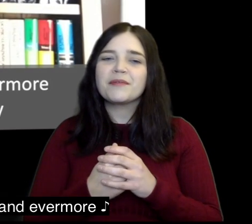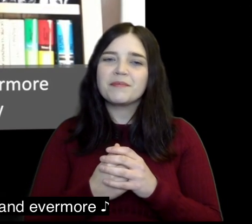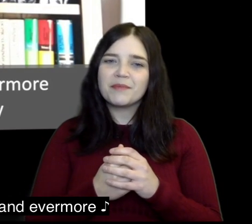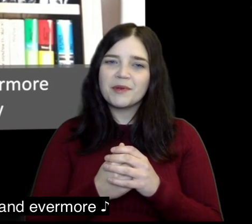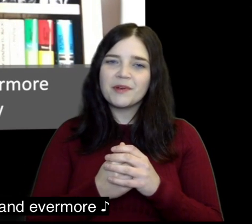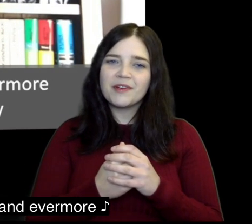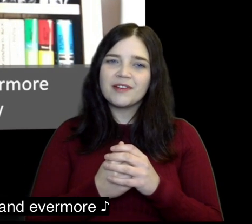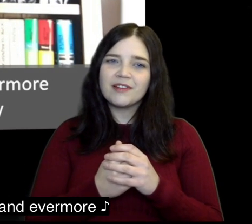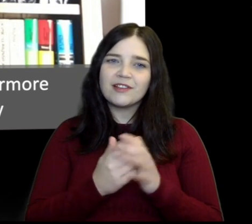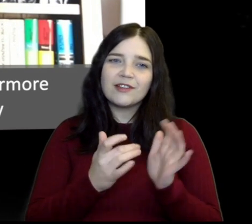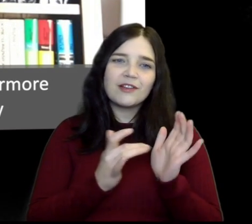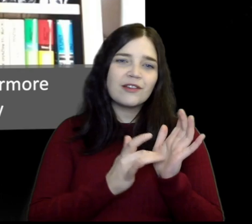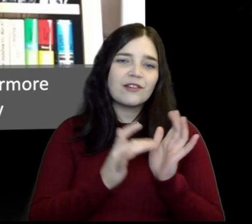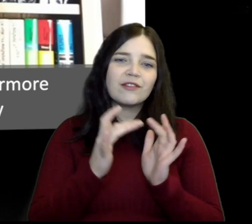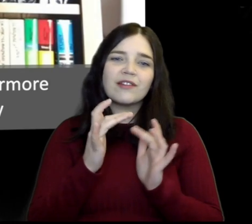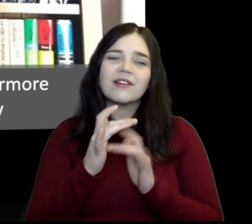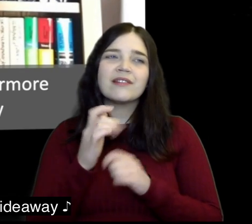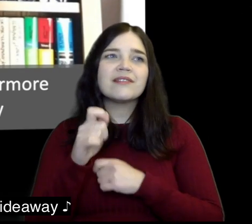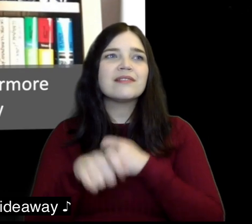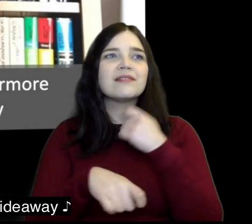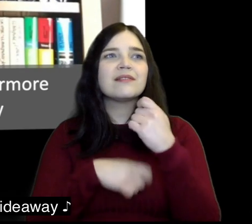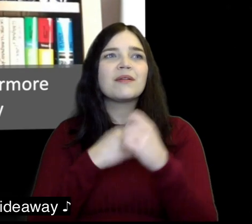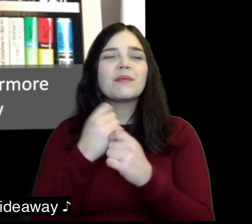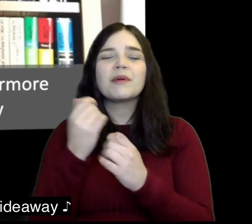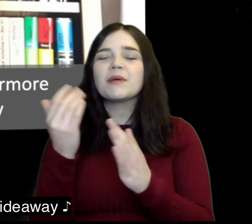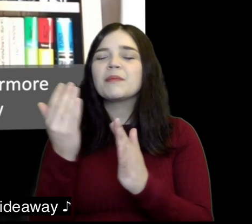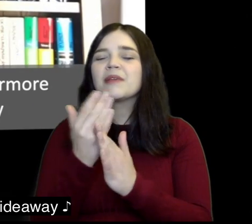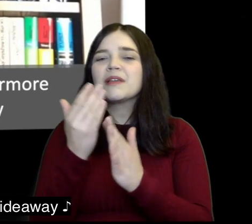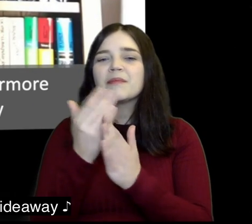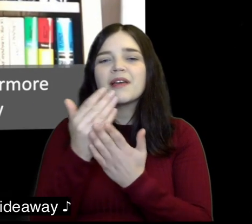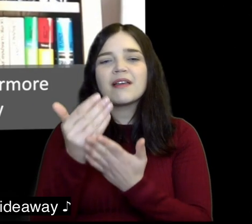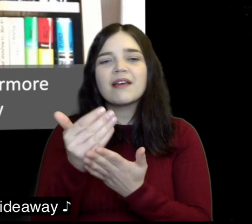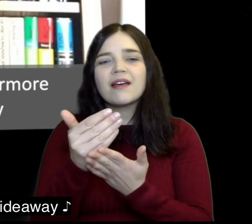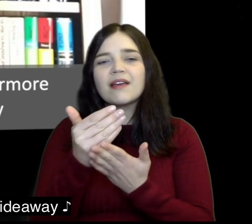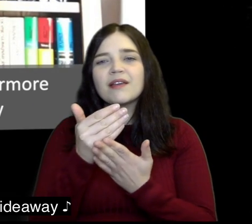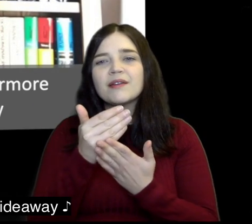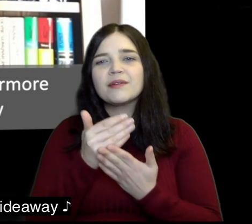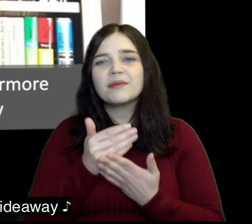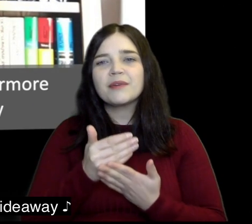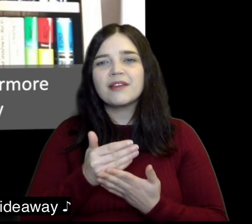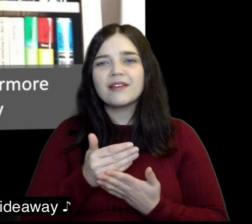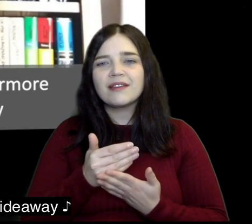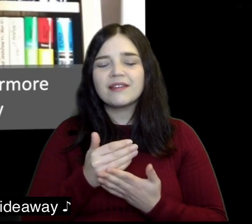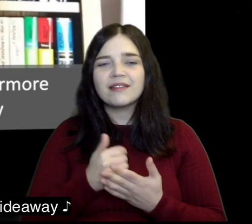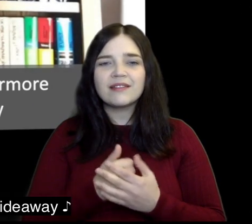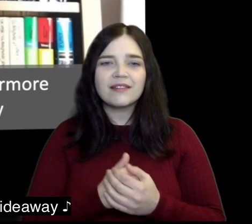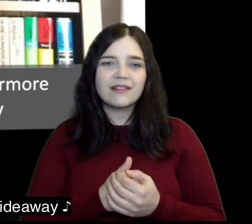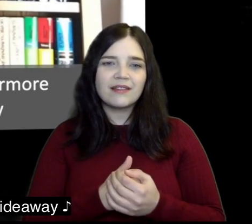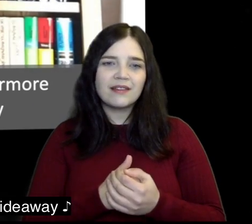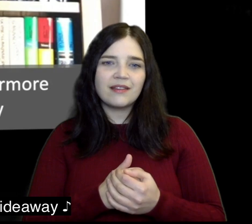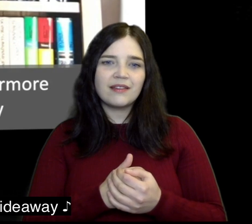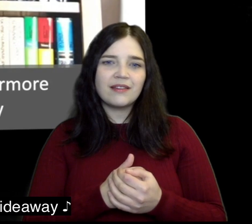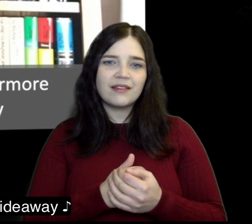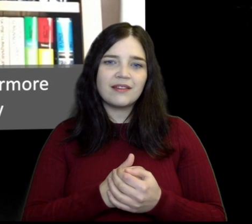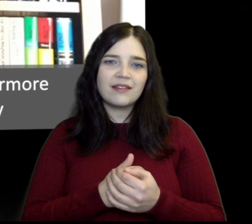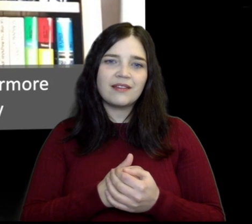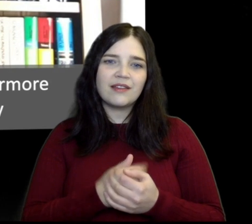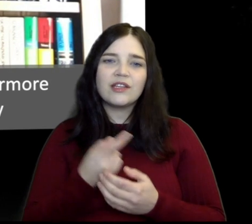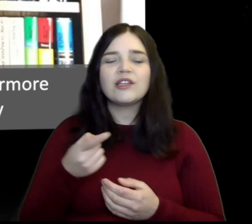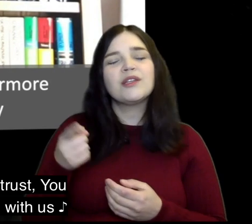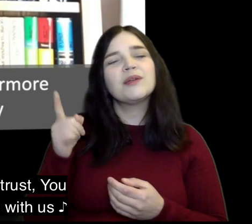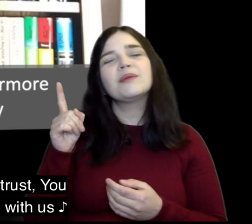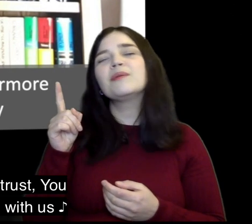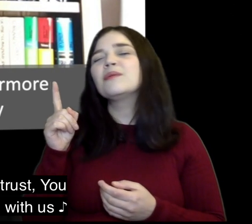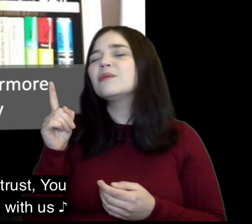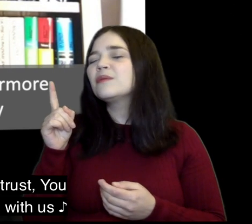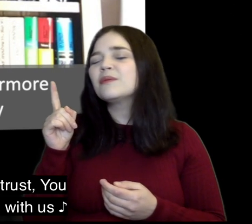through this fragile life and ever more Christ will